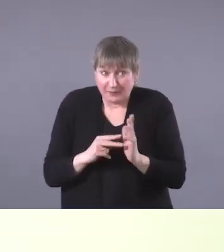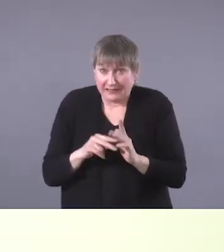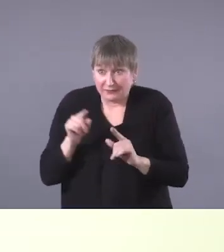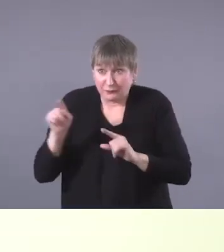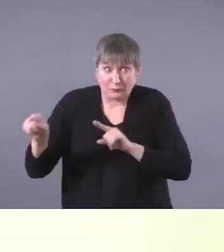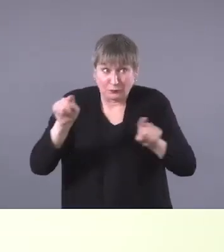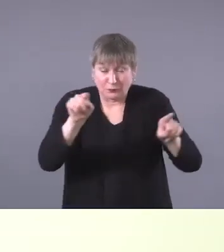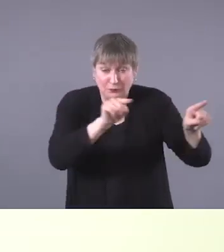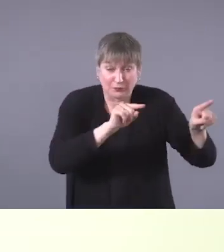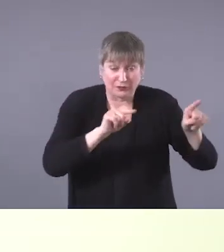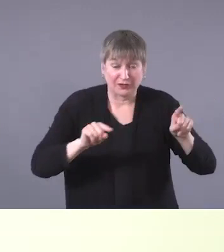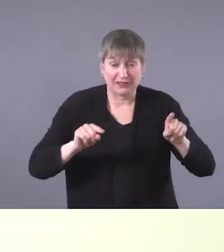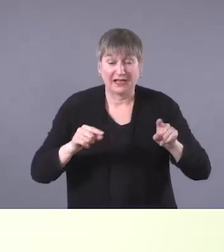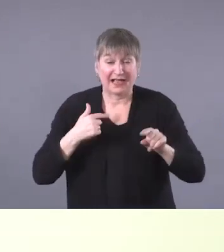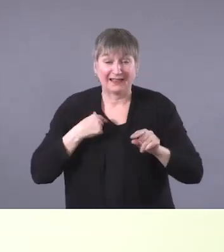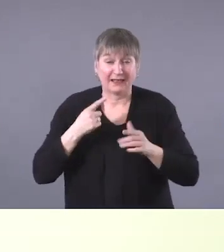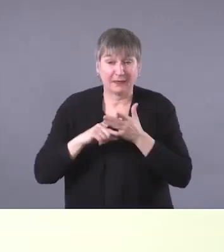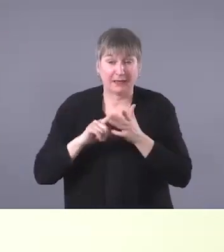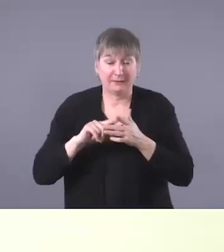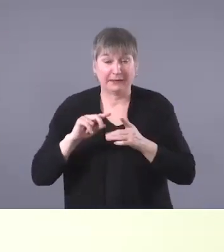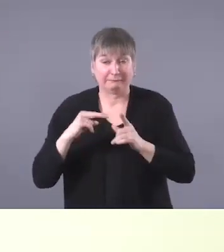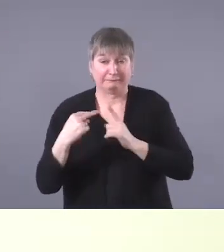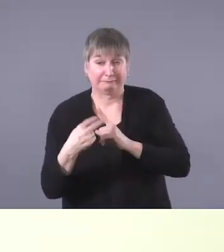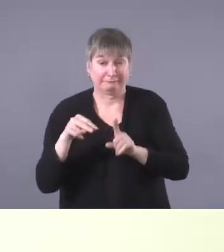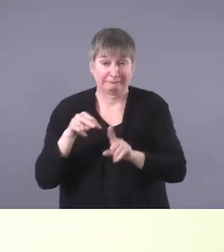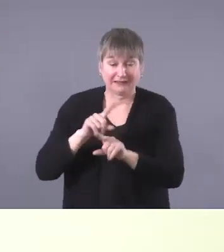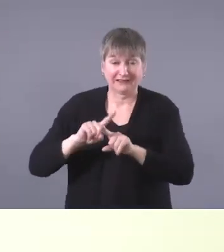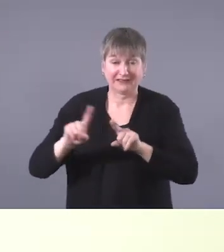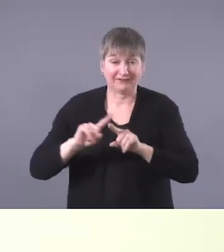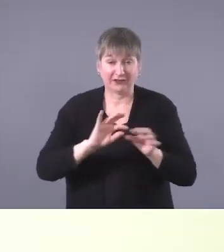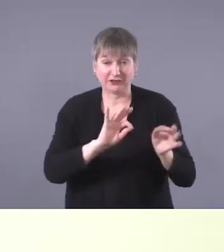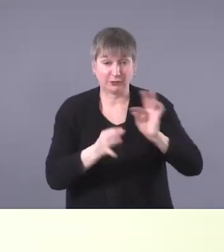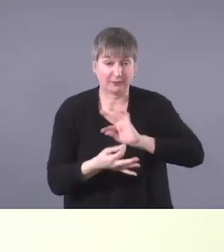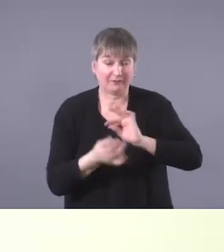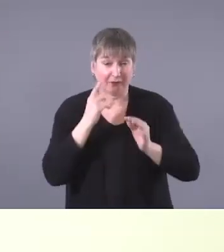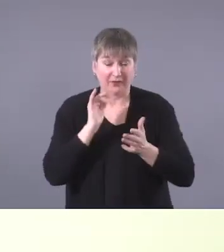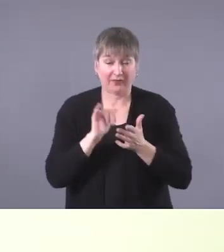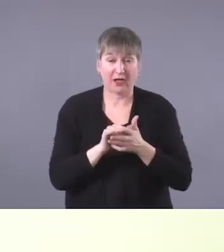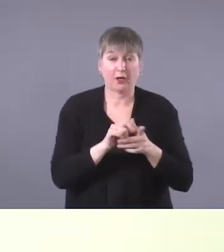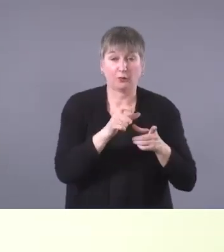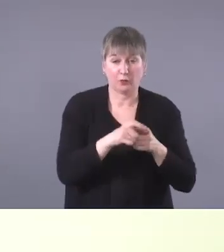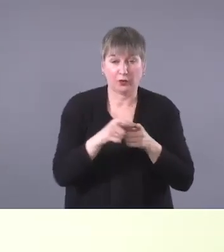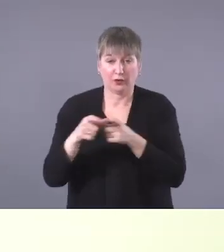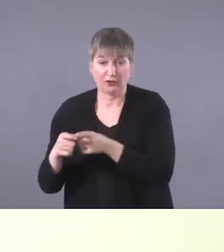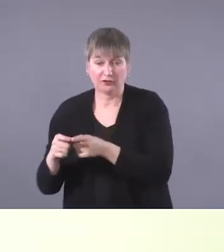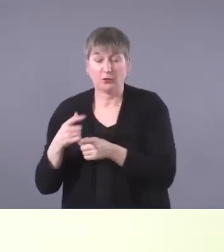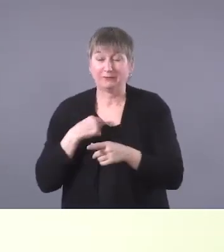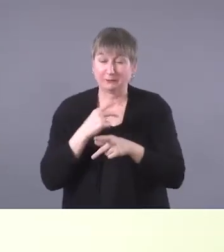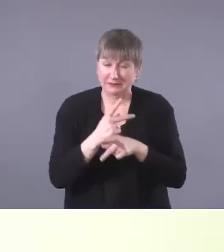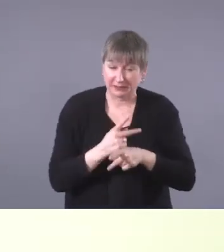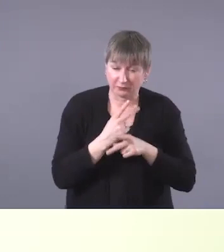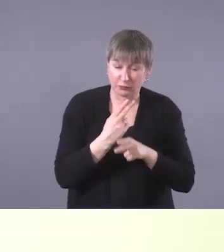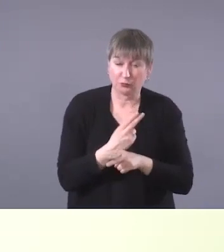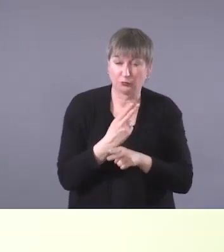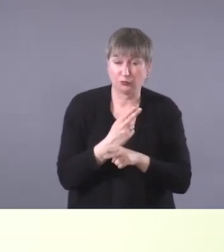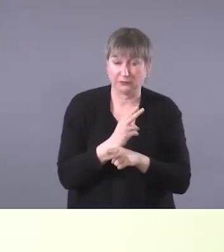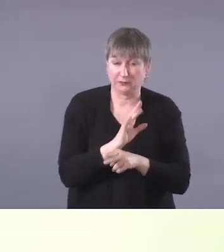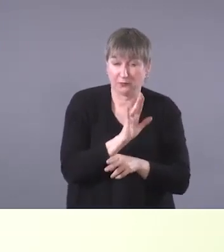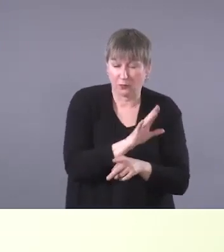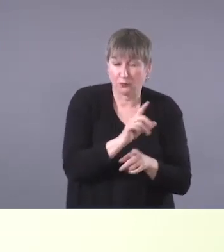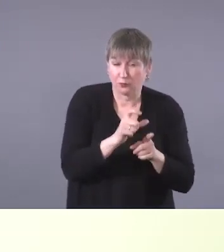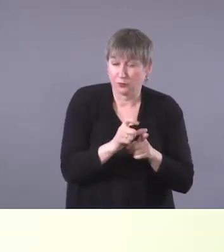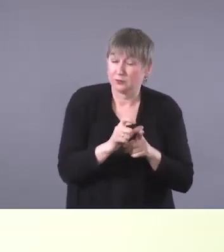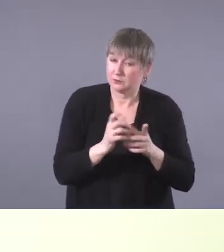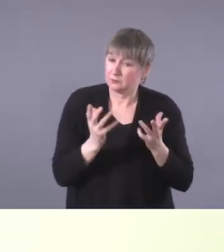interpretation. Uh, we want to use these words, um, carefully, uh, and make sure that we have, you know, that